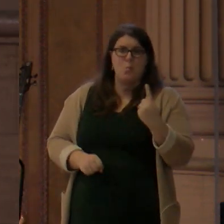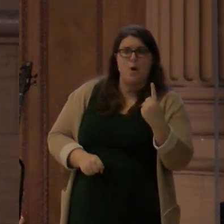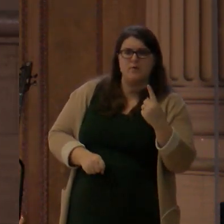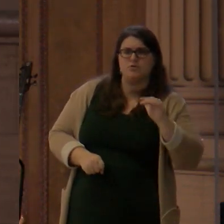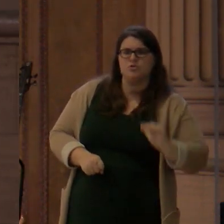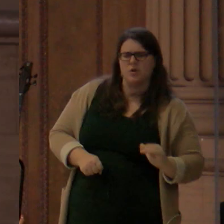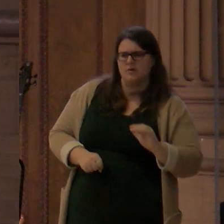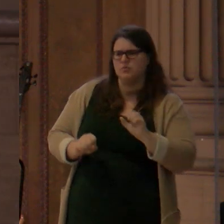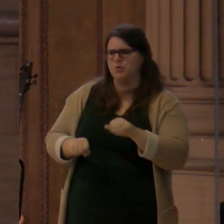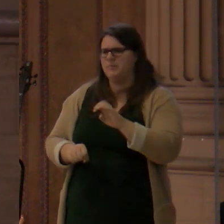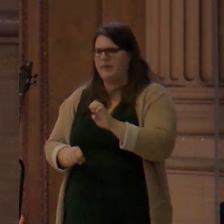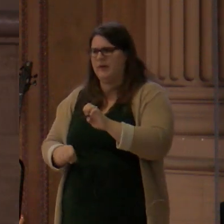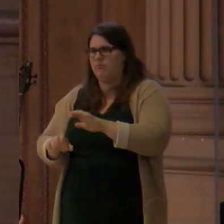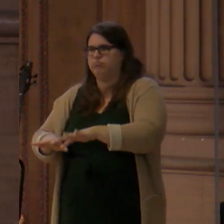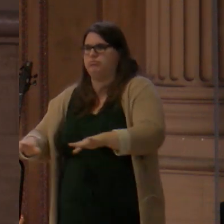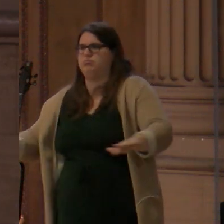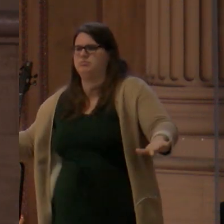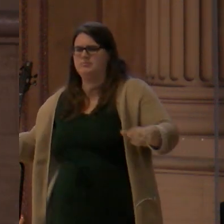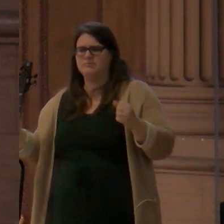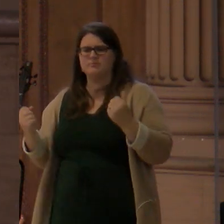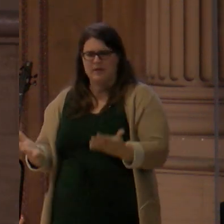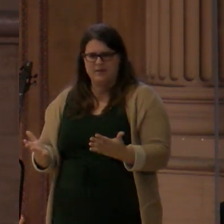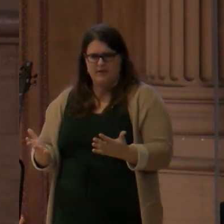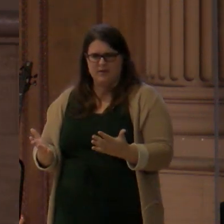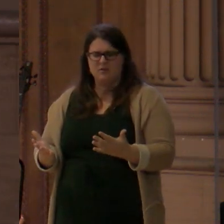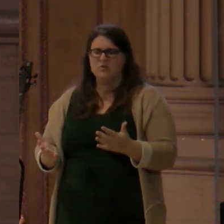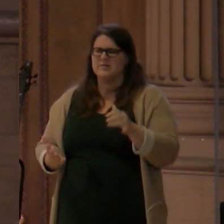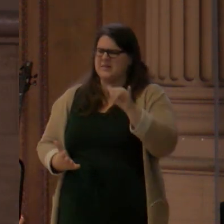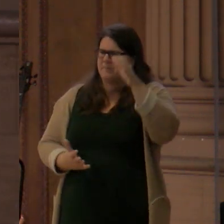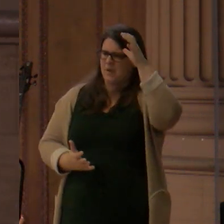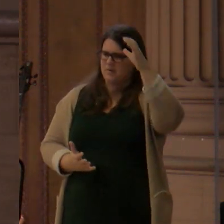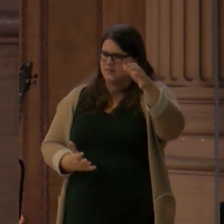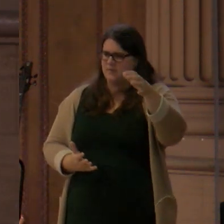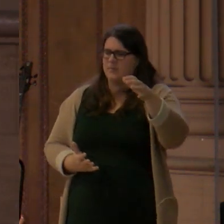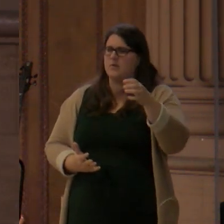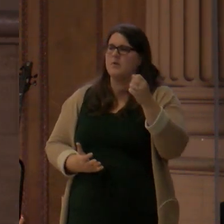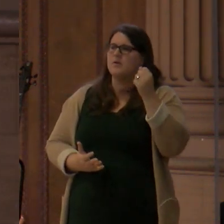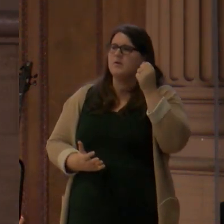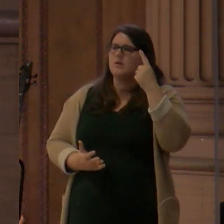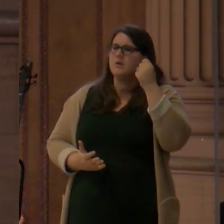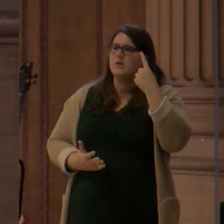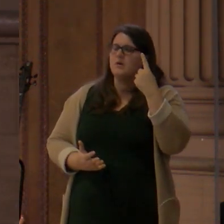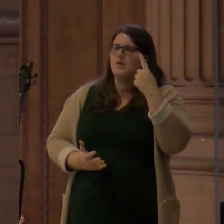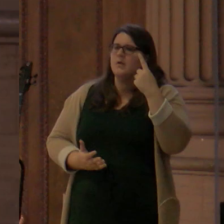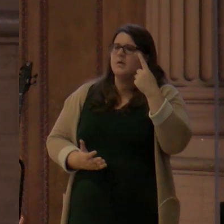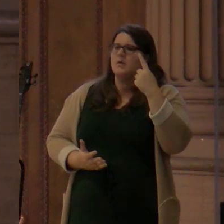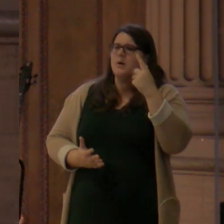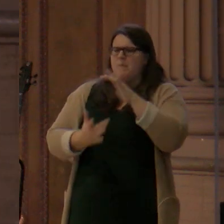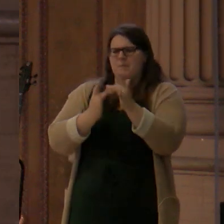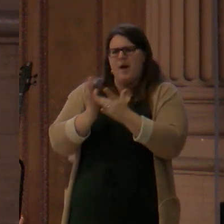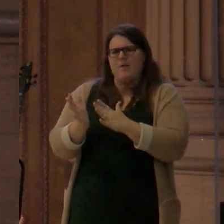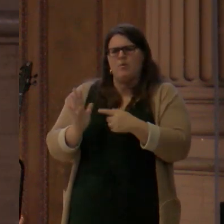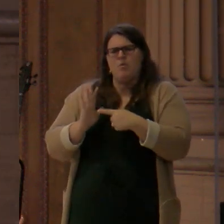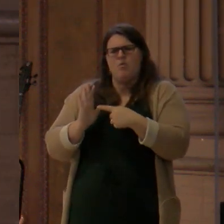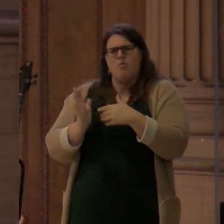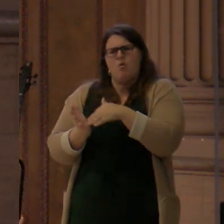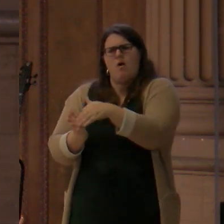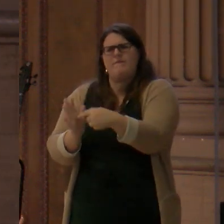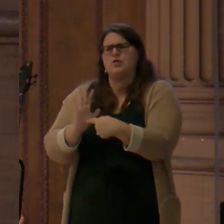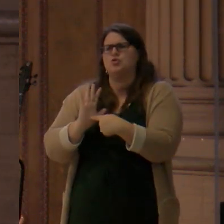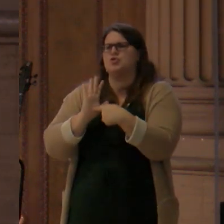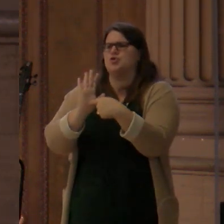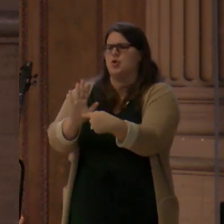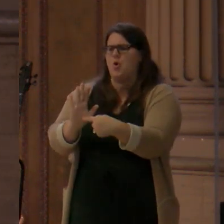redeemed and the non-redeemed, the saved and the lost, those who belong to God, those who belong